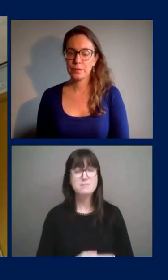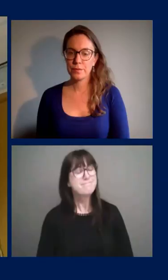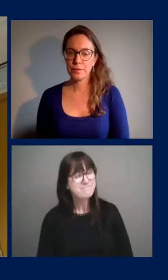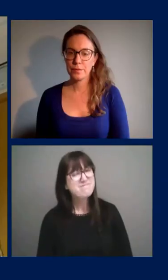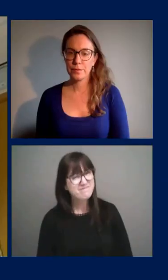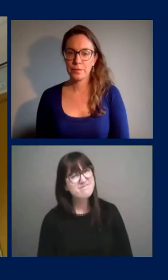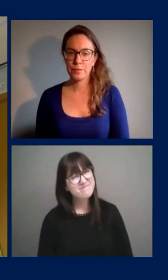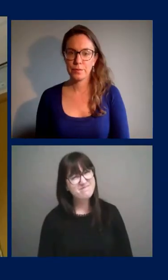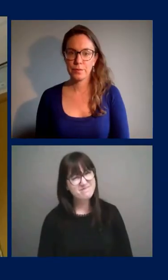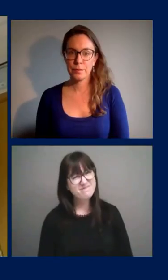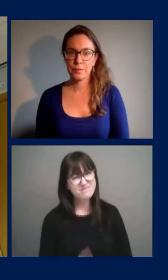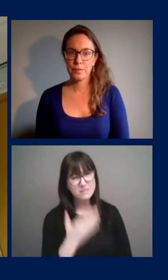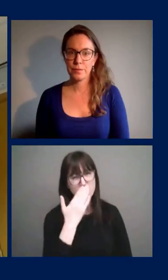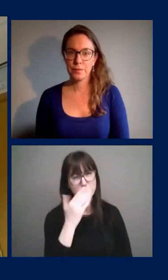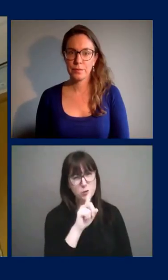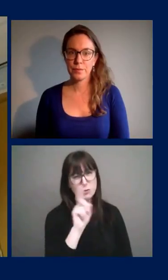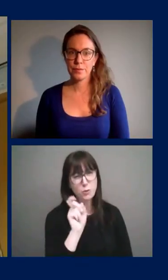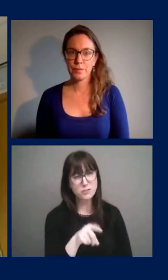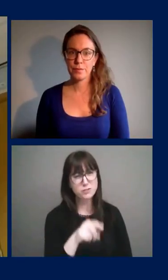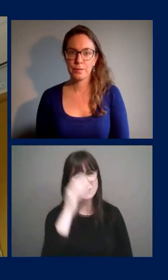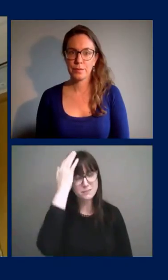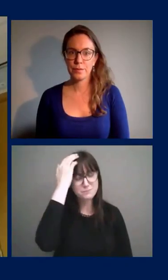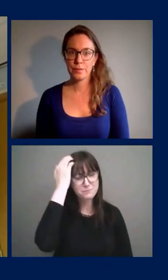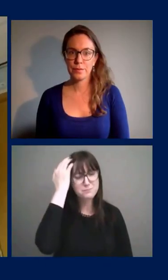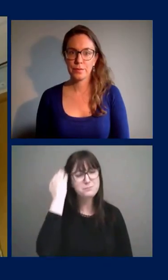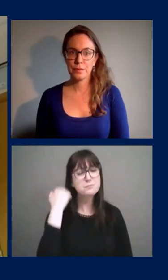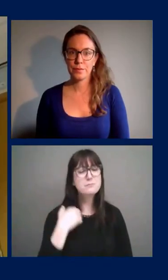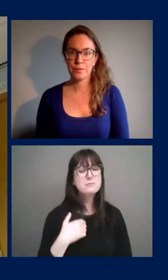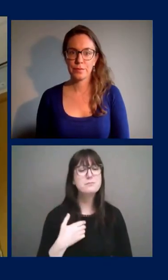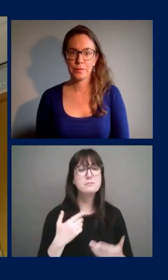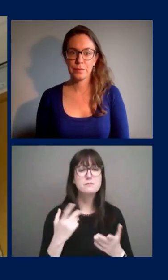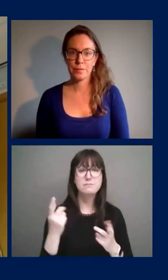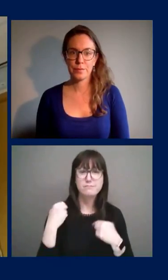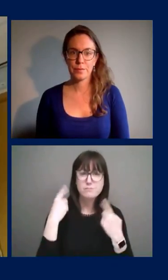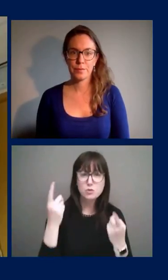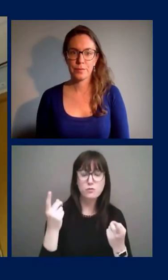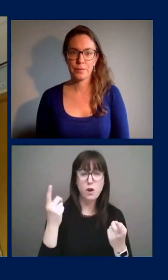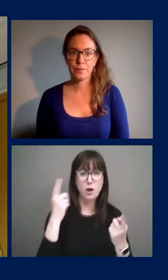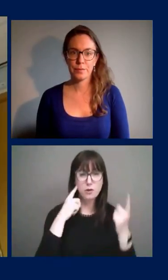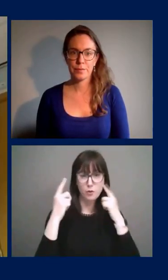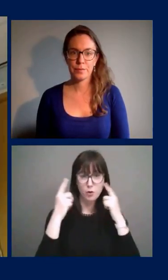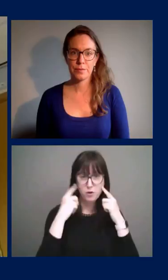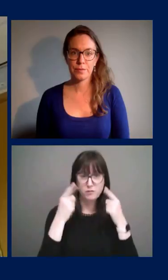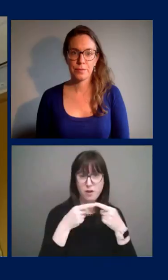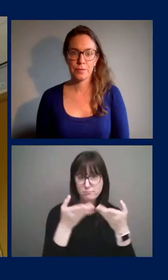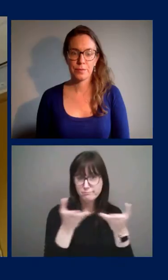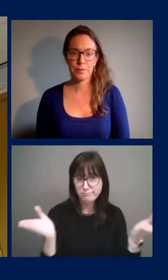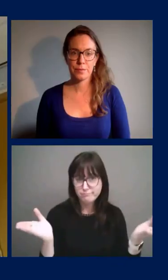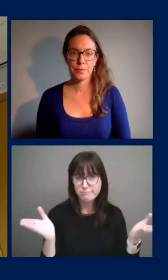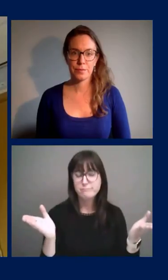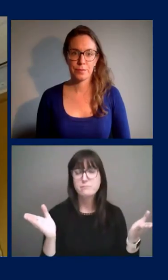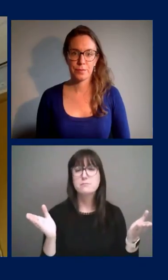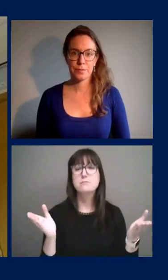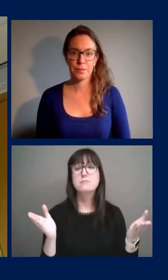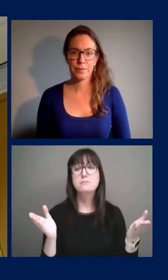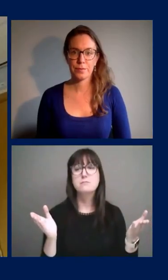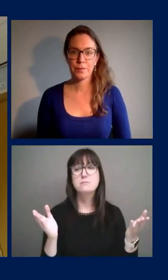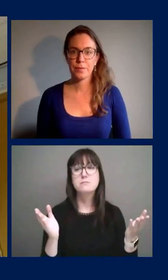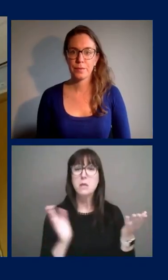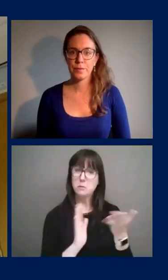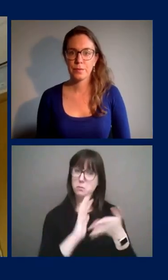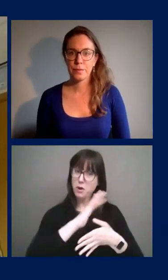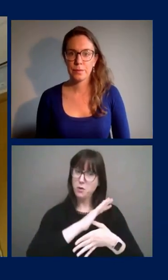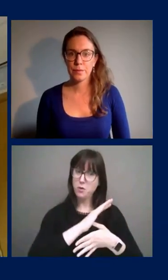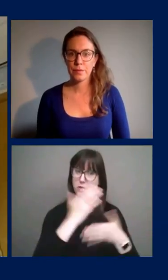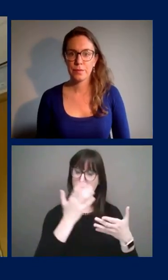question. Um, you know, what, what we've heard, uh, from the public is that, uh, their priorities are to be able to